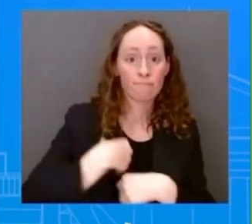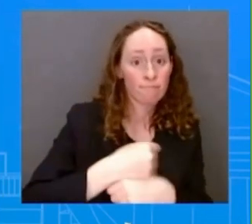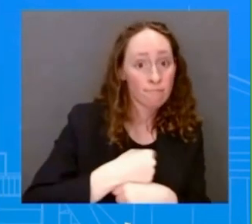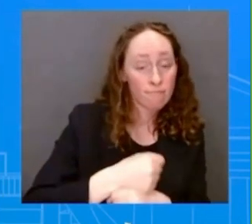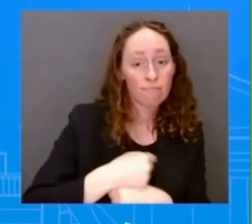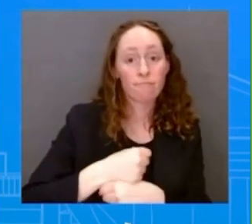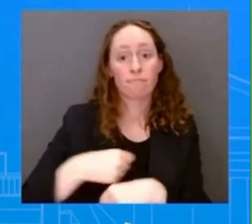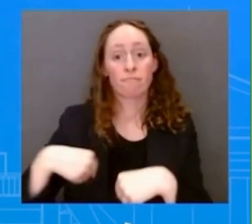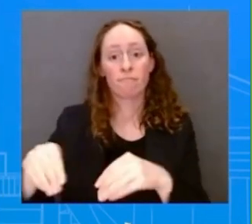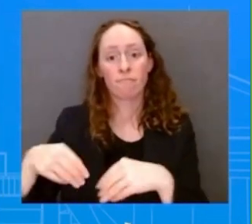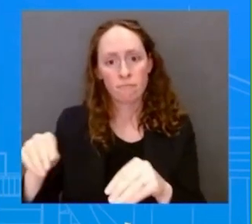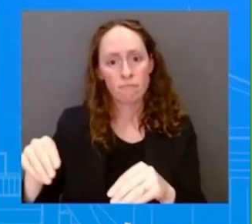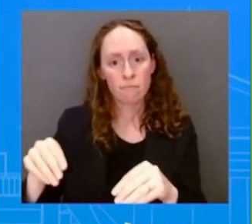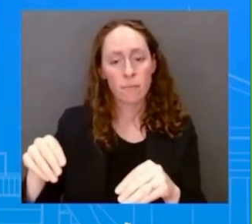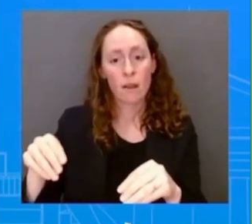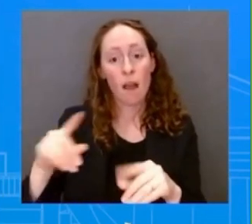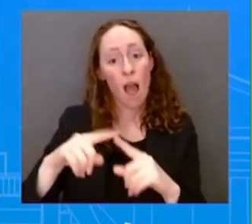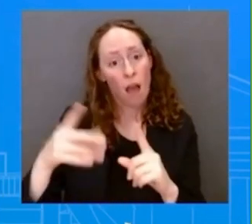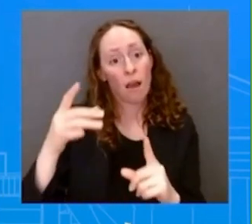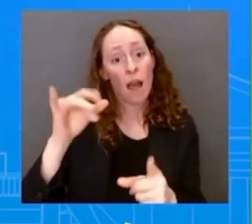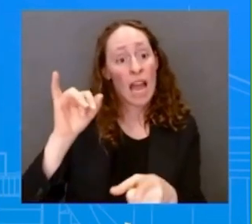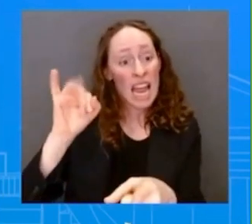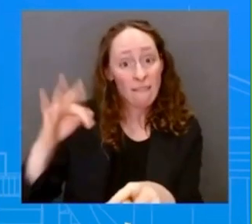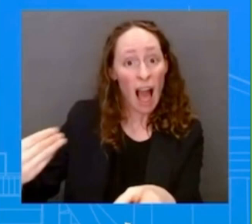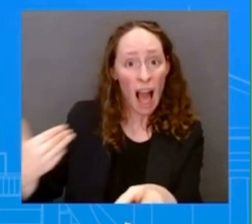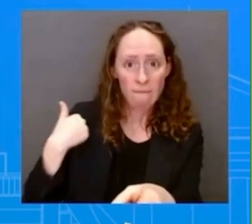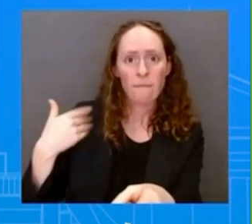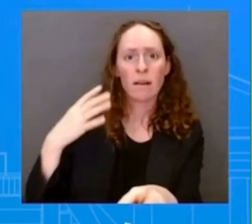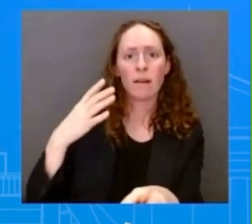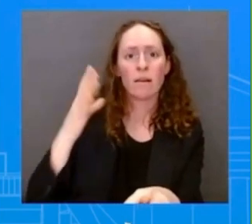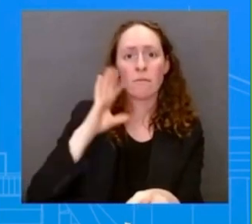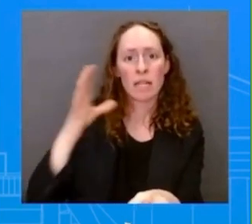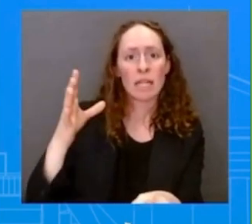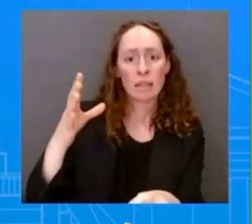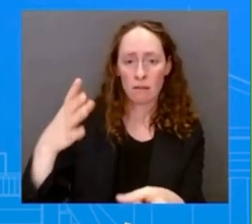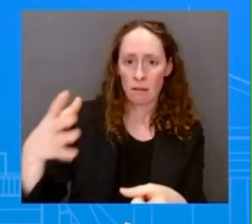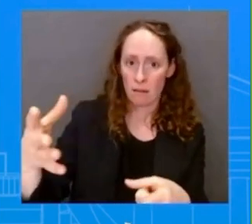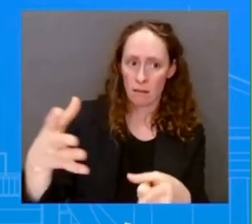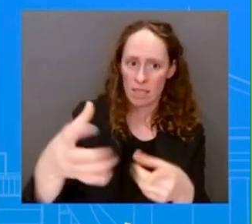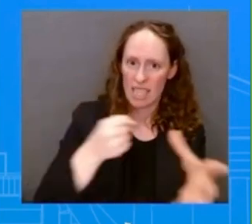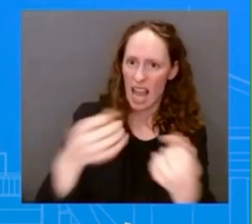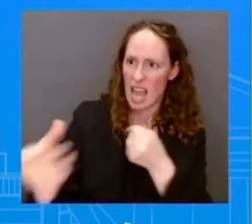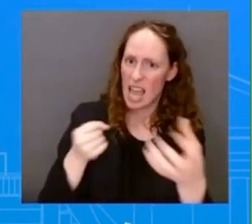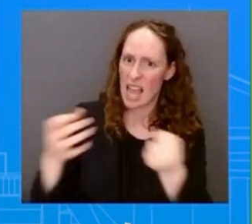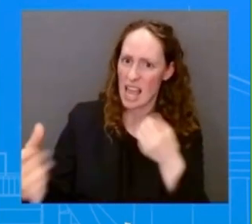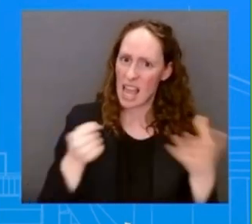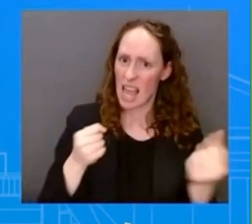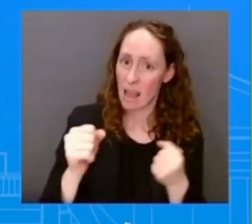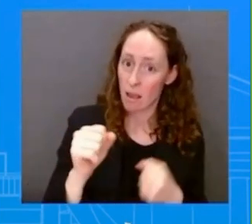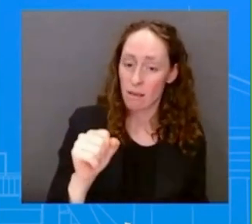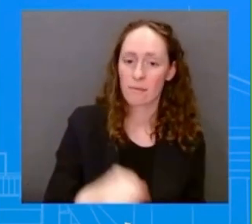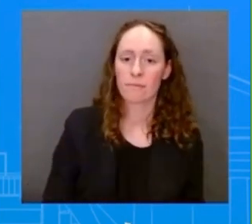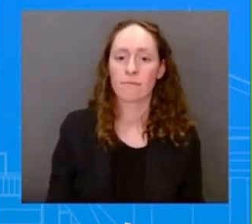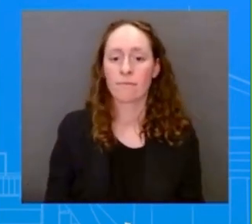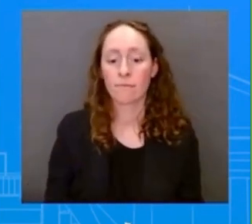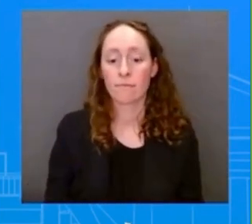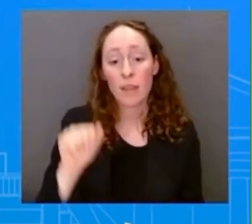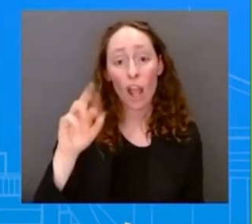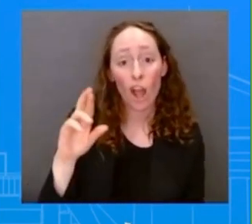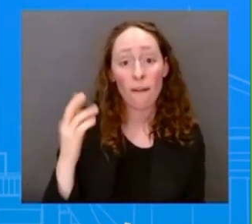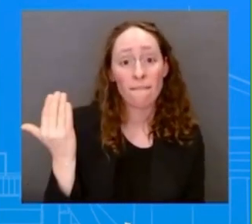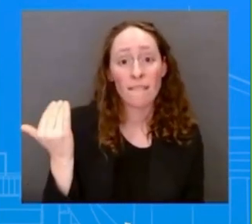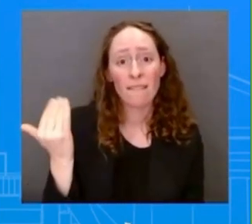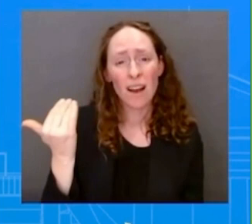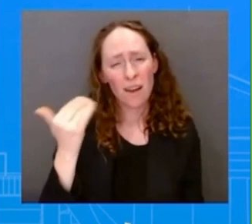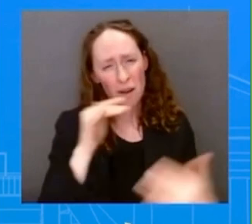talking about AR-15s, these assault weapons ban, they are weapons of war and they should not be on the streets across